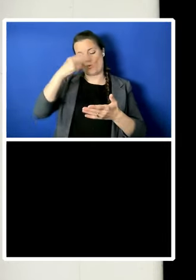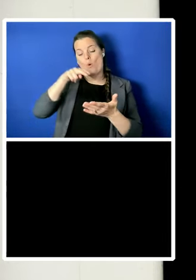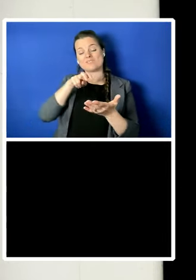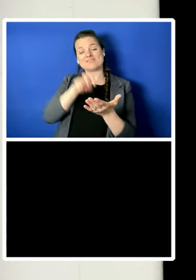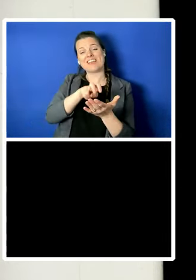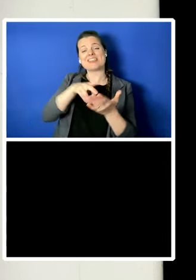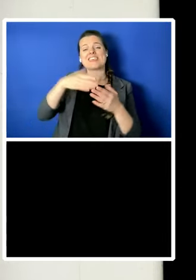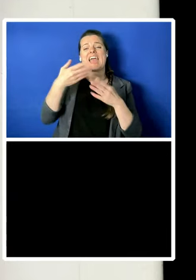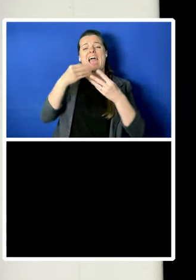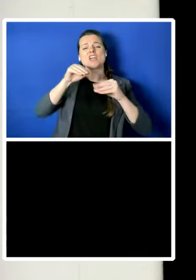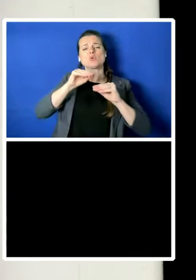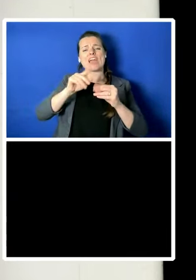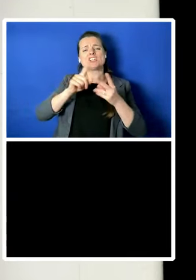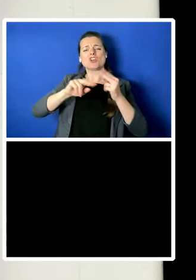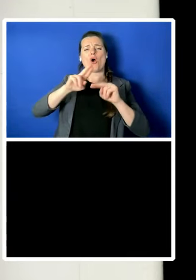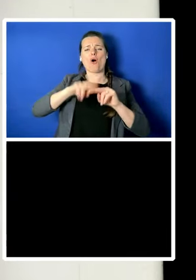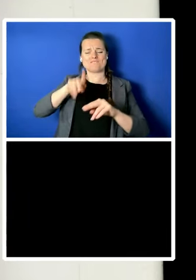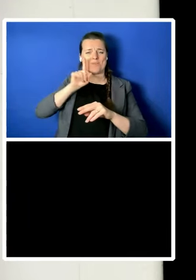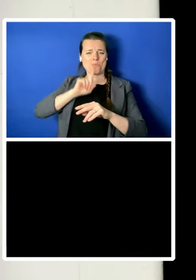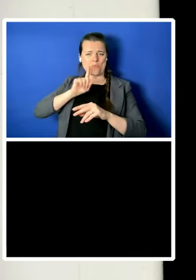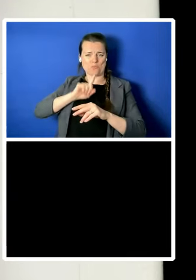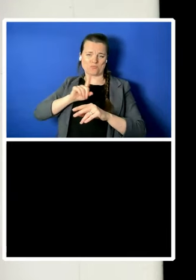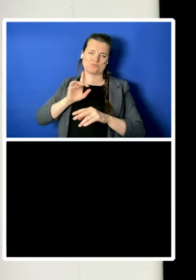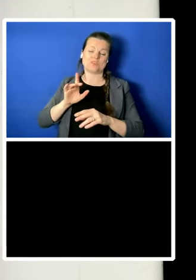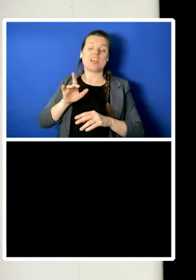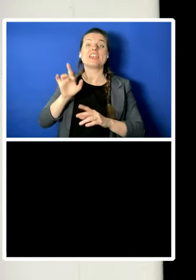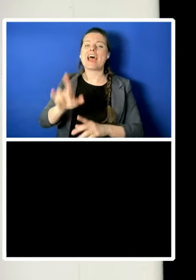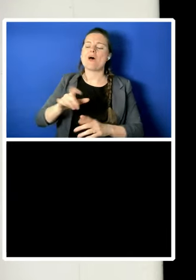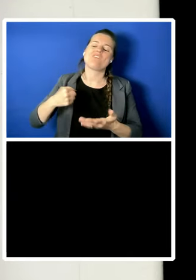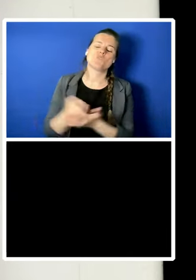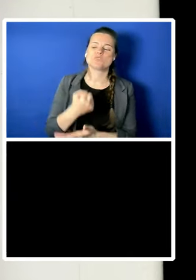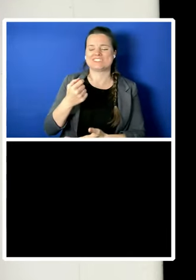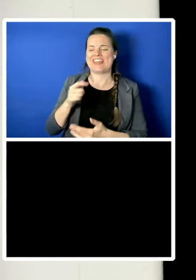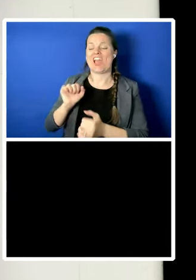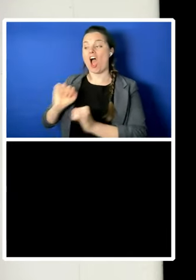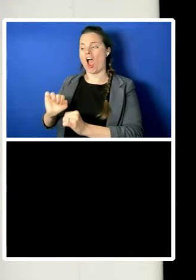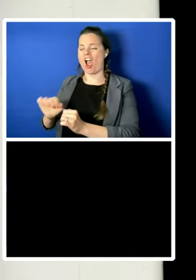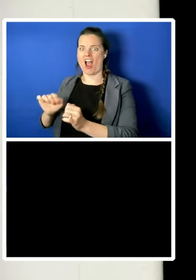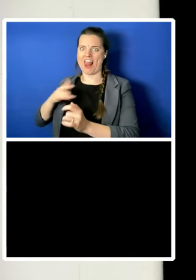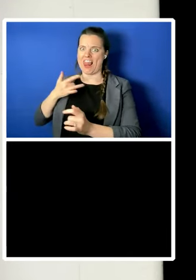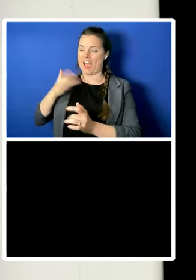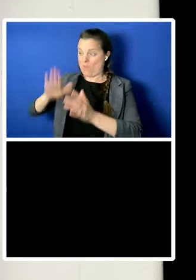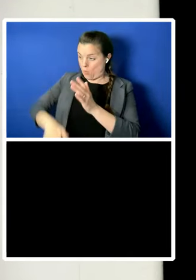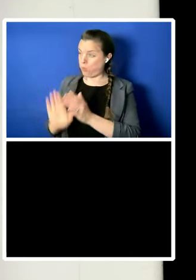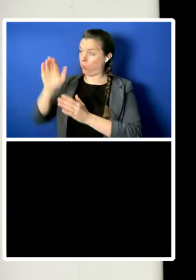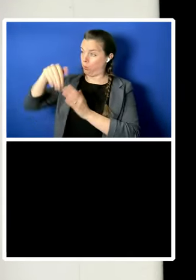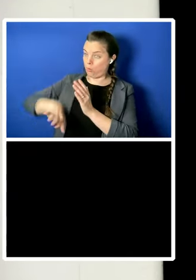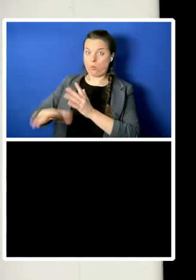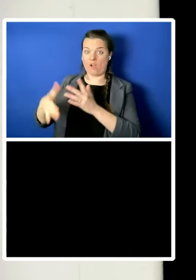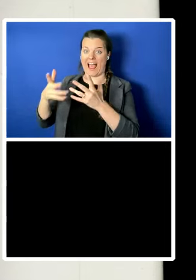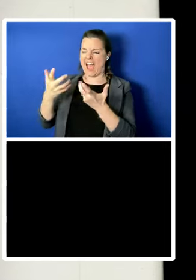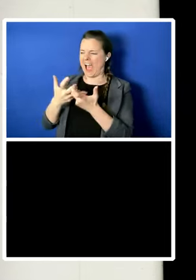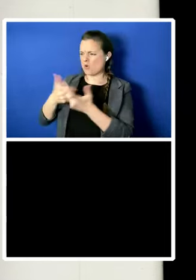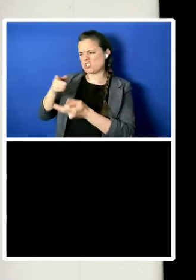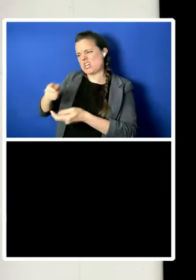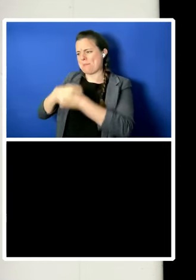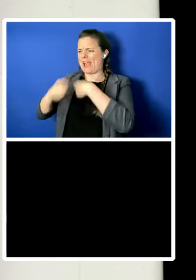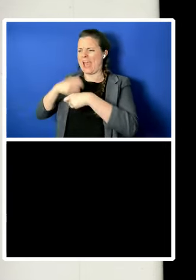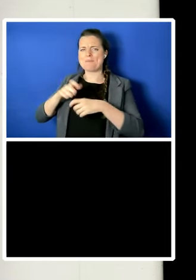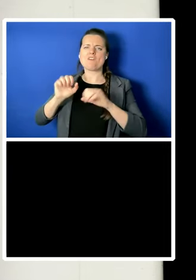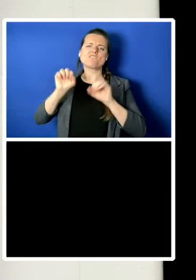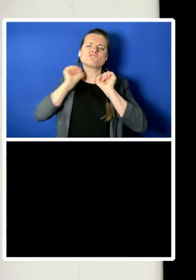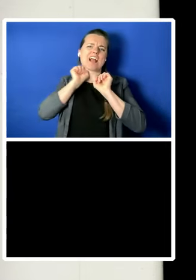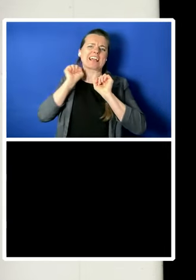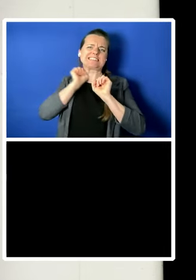for the blockbuster rollercoaster of Wollstonecraft's life, how she became Frankenstein's grandmother, she was an abolitionist, the world's